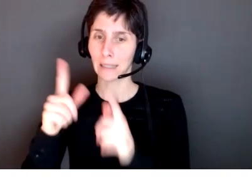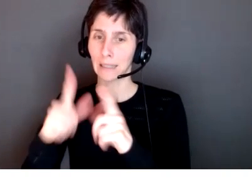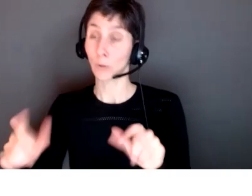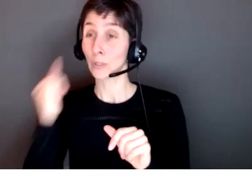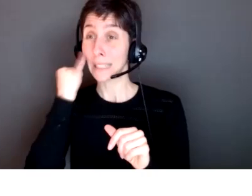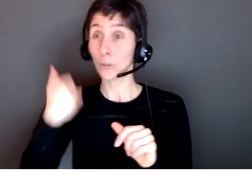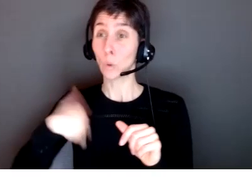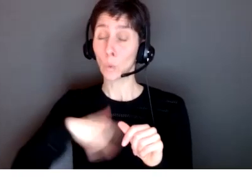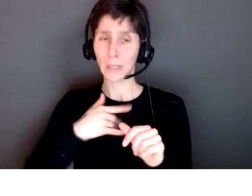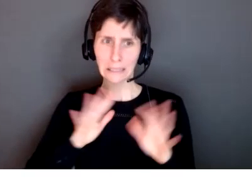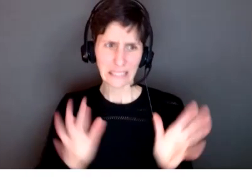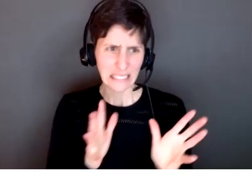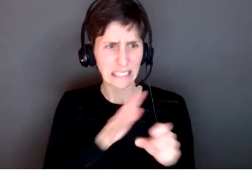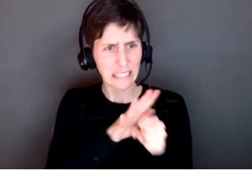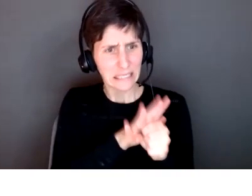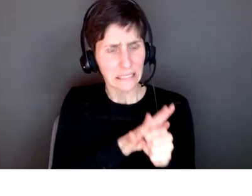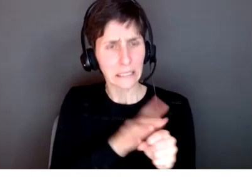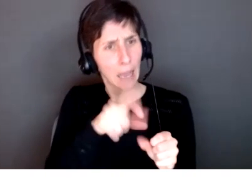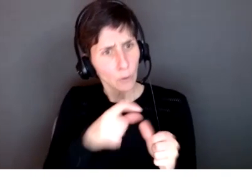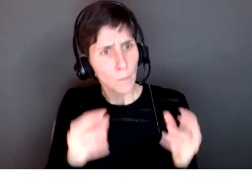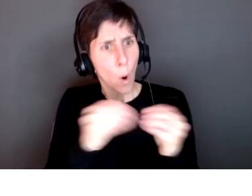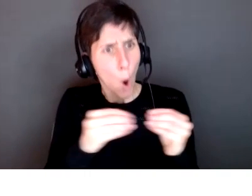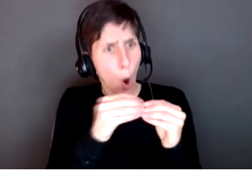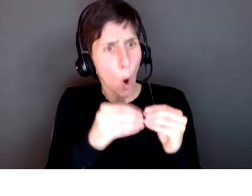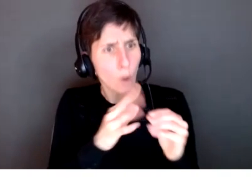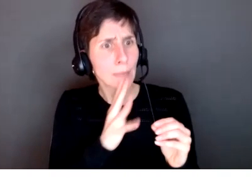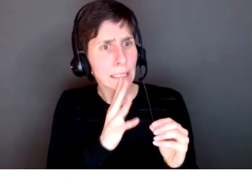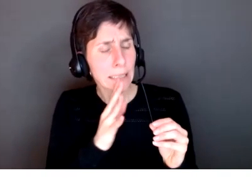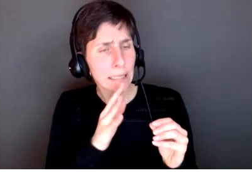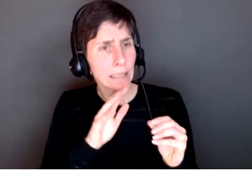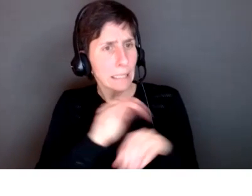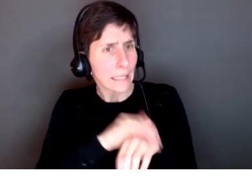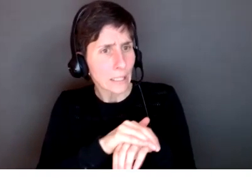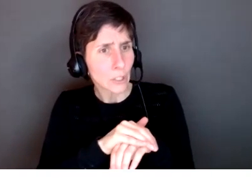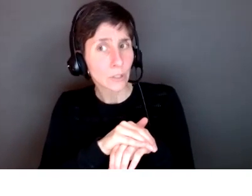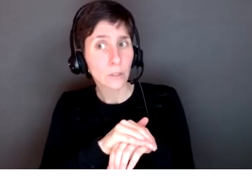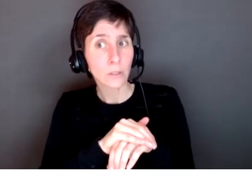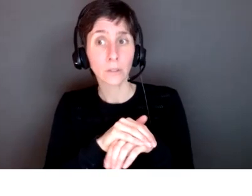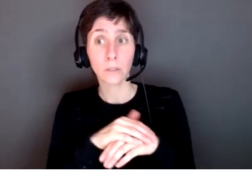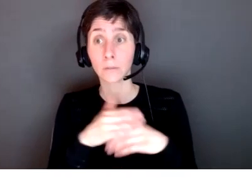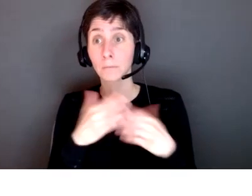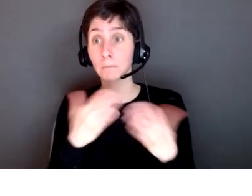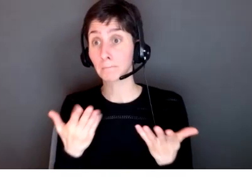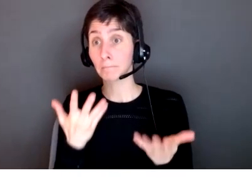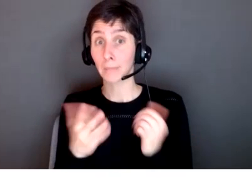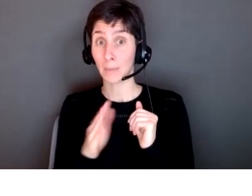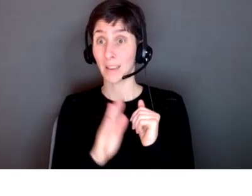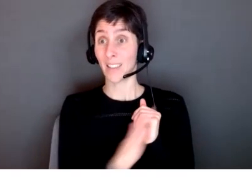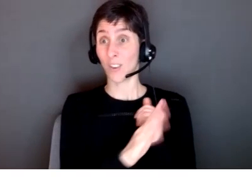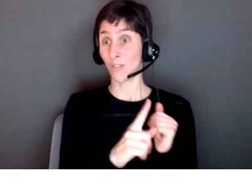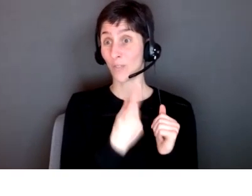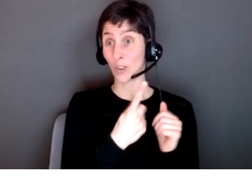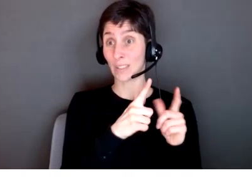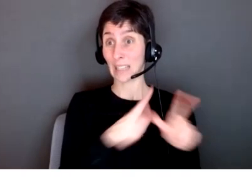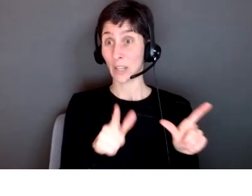try to speak language as message as much as they can we risk children to lose